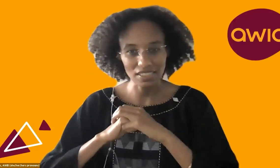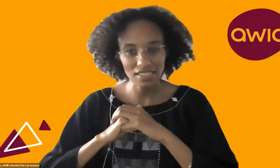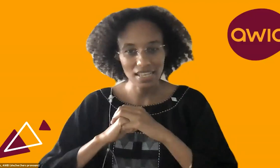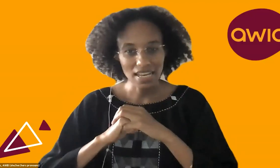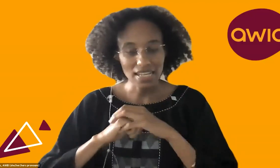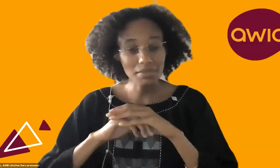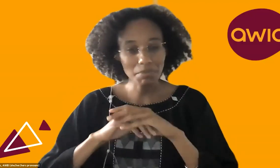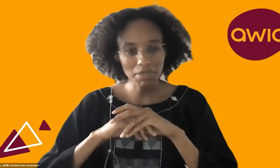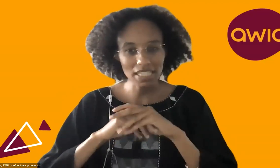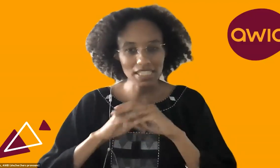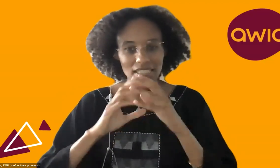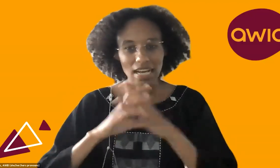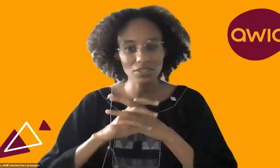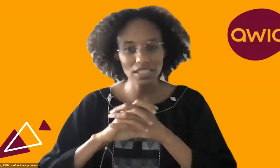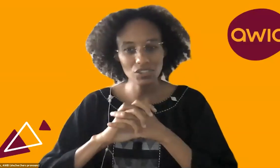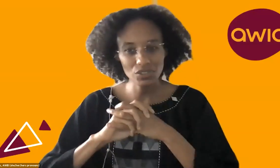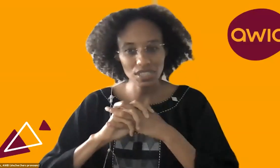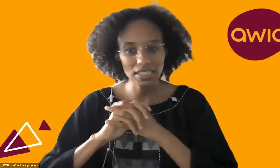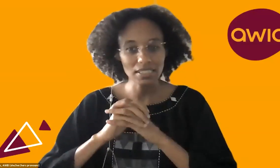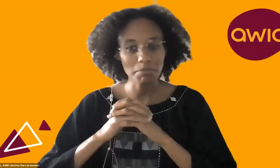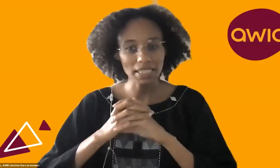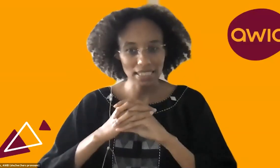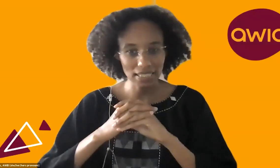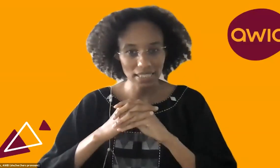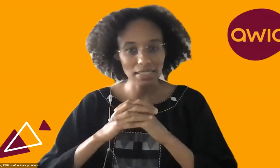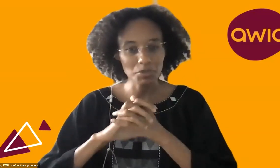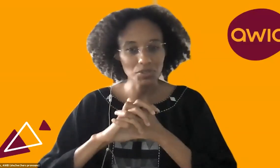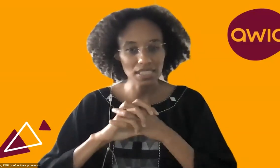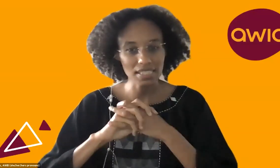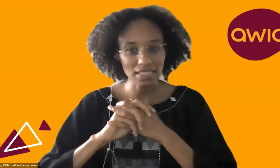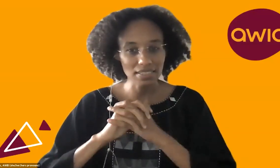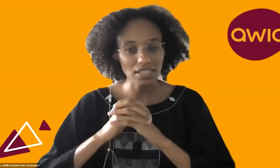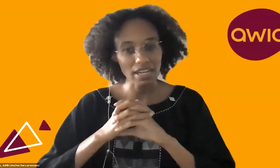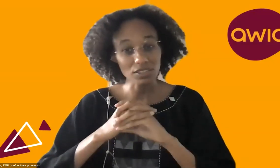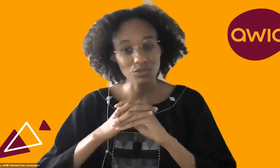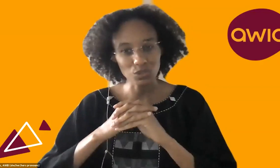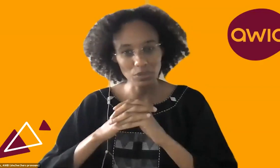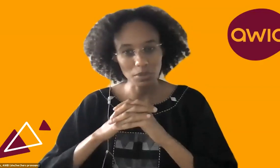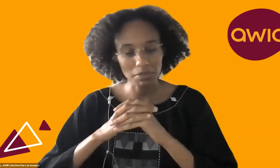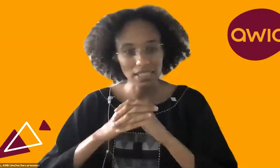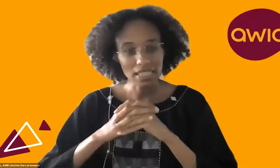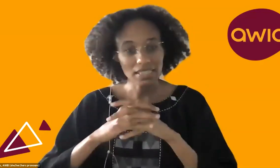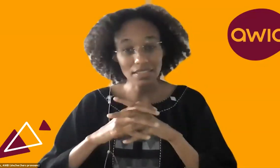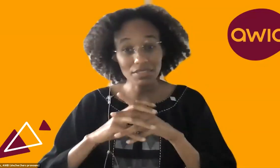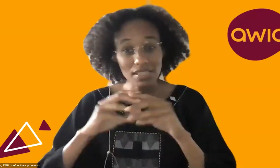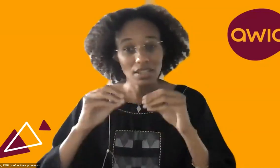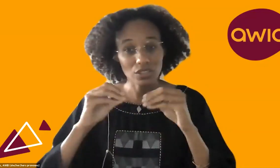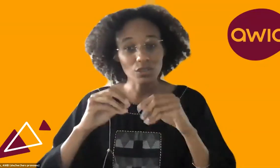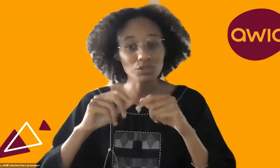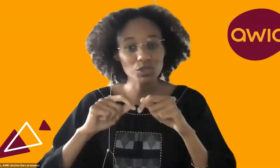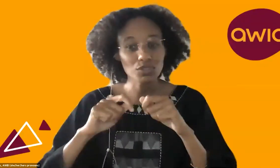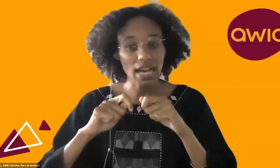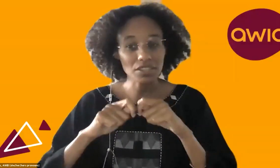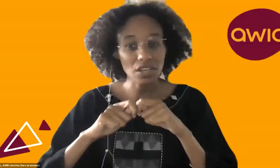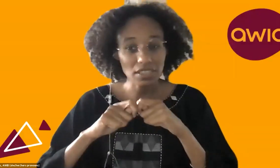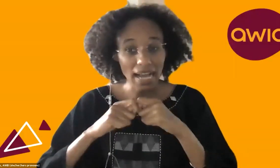coalitions. It's my pleasure now to introduce Anita Bhatia, Deputy Executive Director of UN Women, to give us an